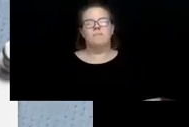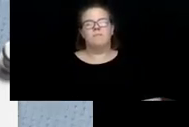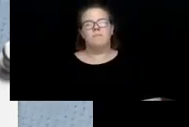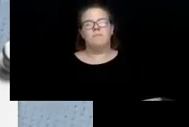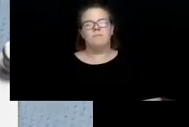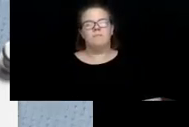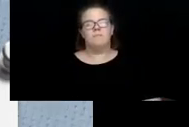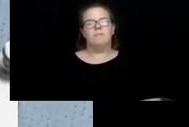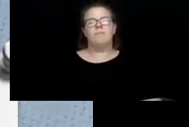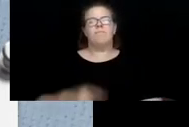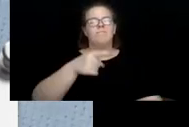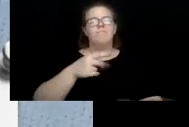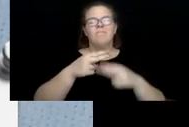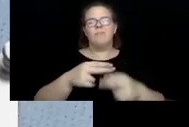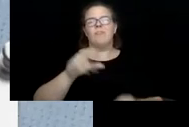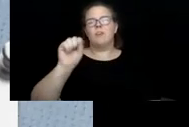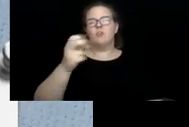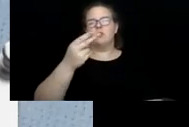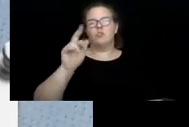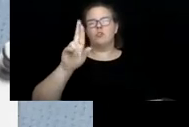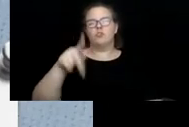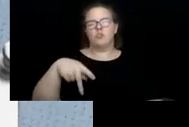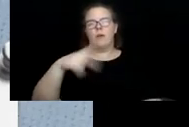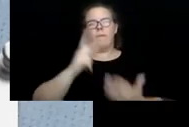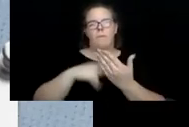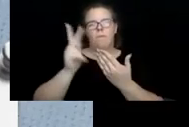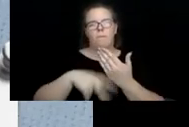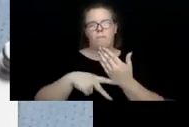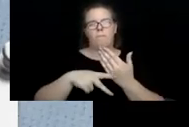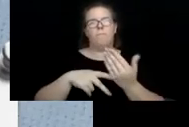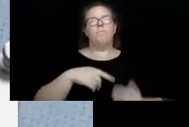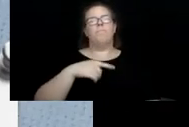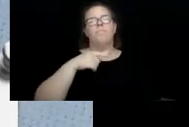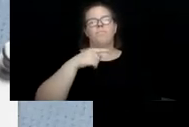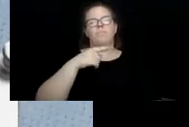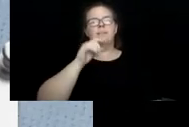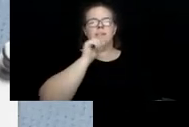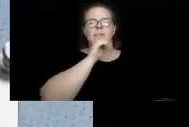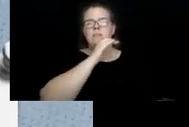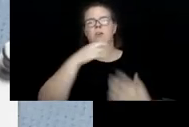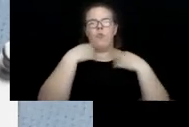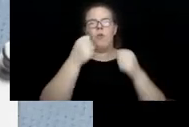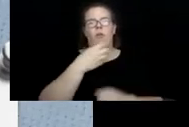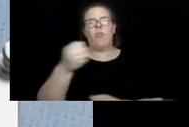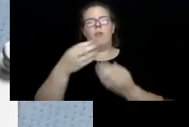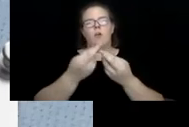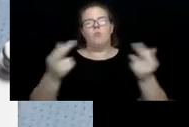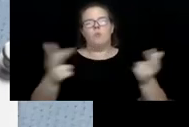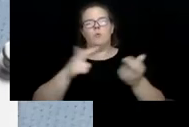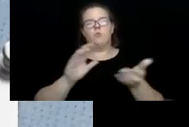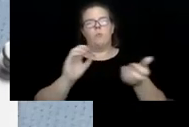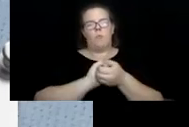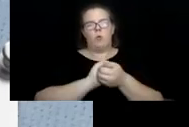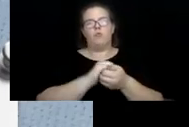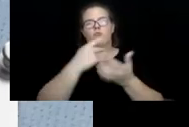It's our SHARP program, Senior Health and Resource Partnership Project. That is a five-year geriatric mental health